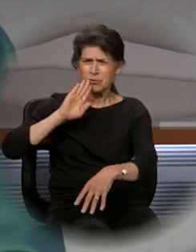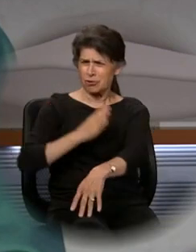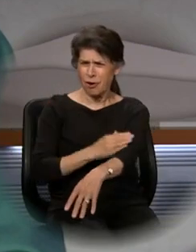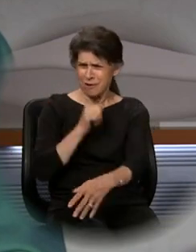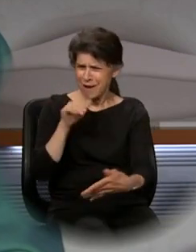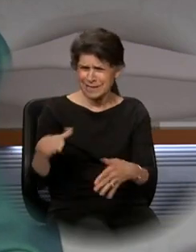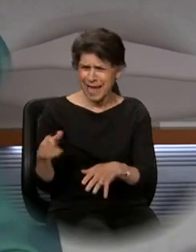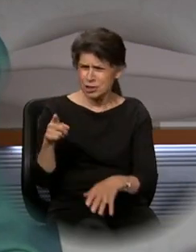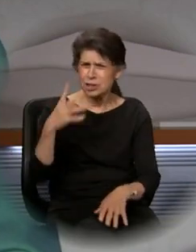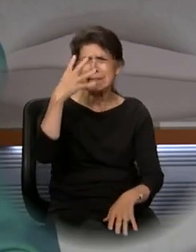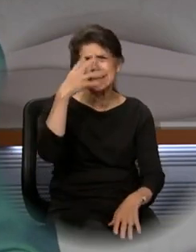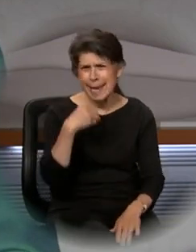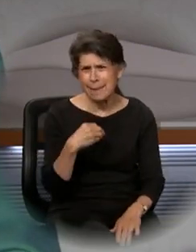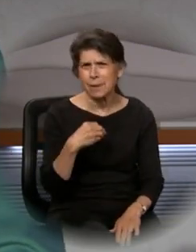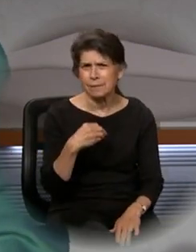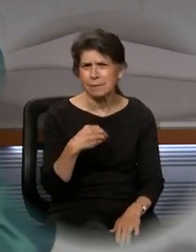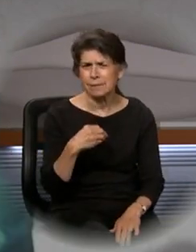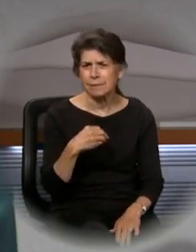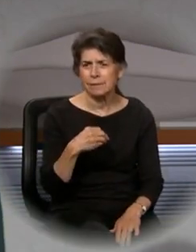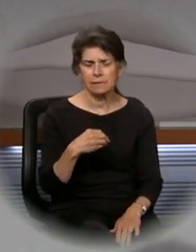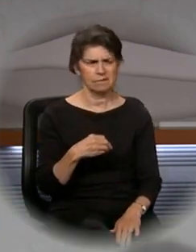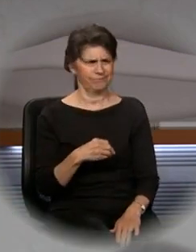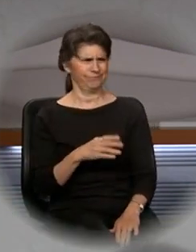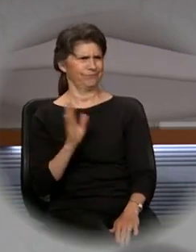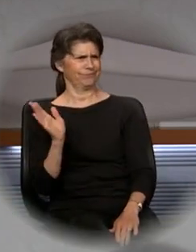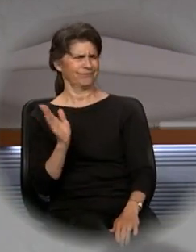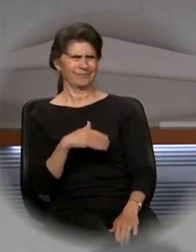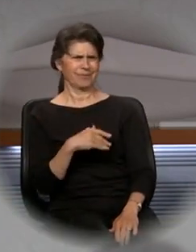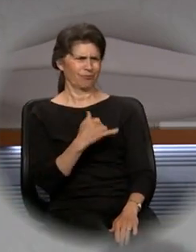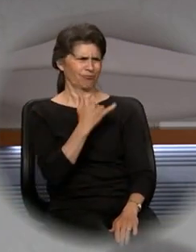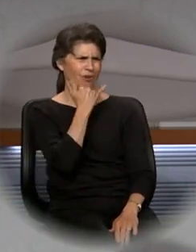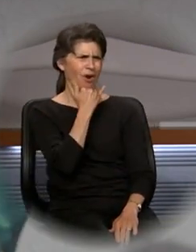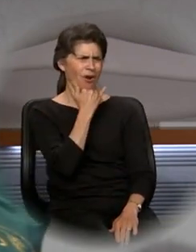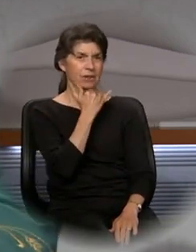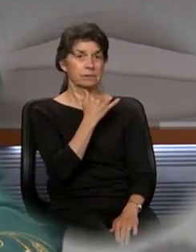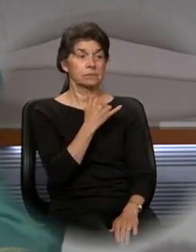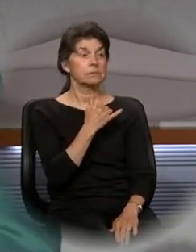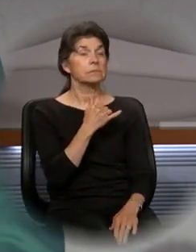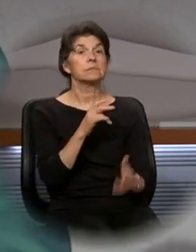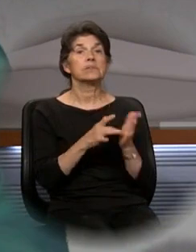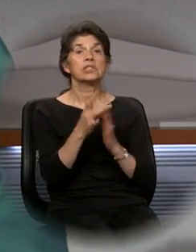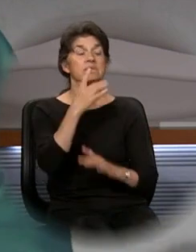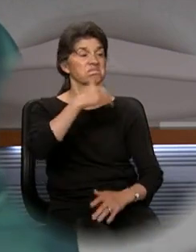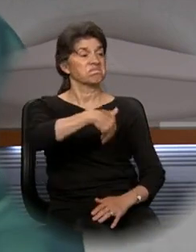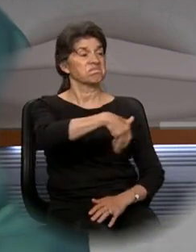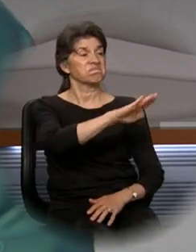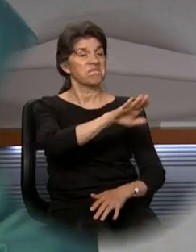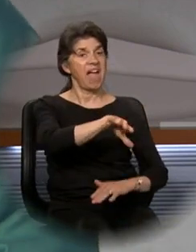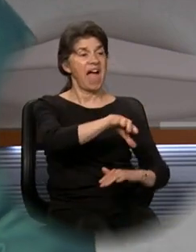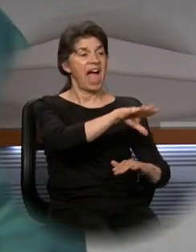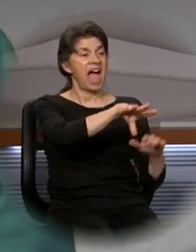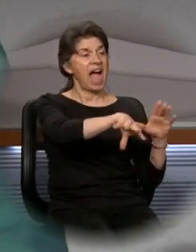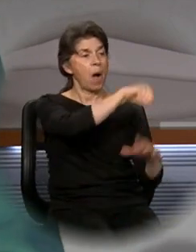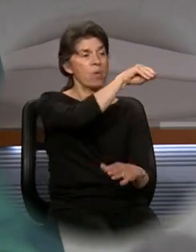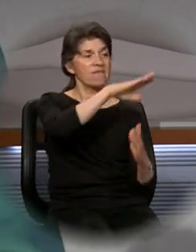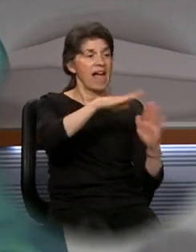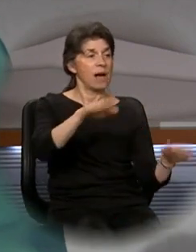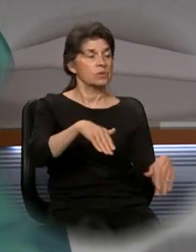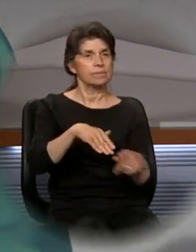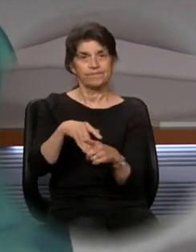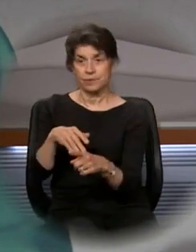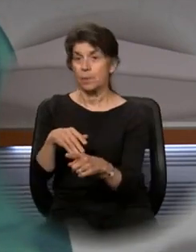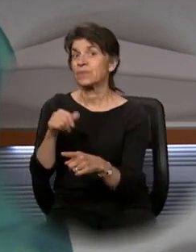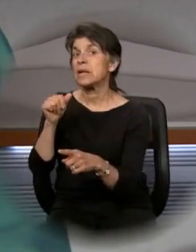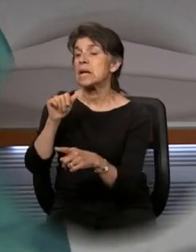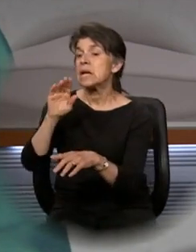asleep. And they ridiculed him, and then he put them all out. He took along the child's father